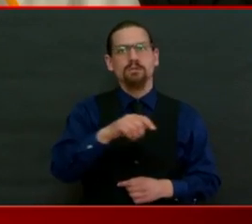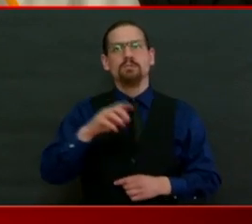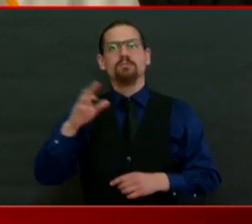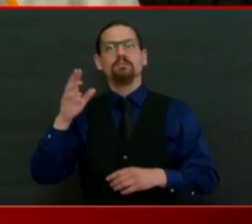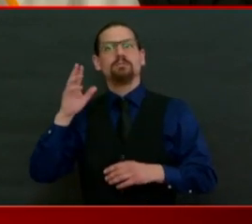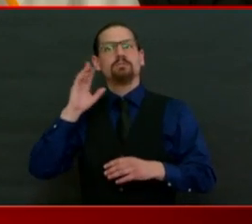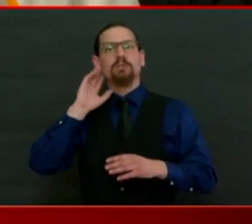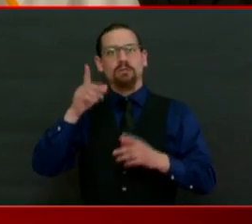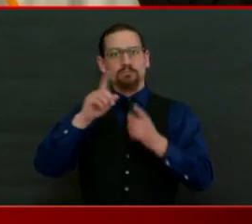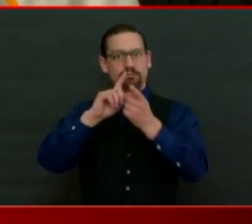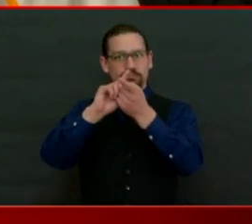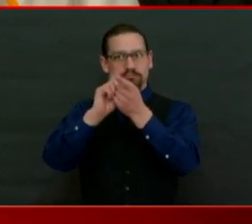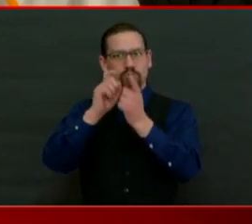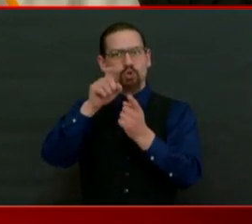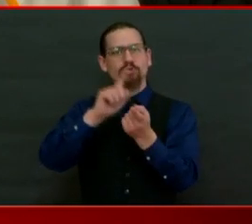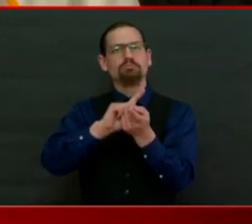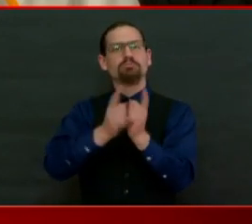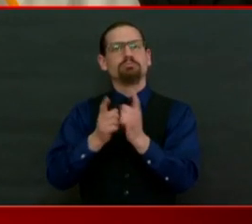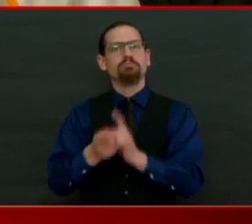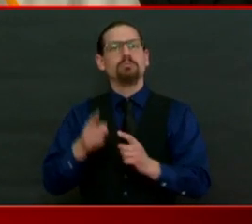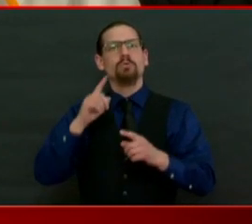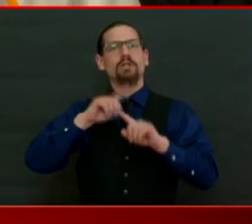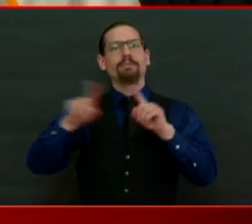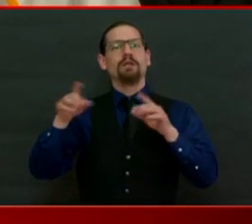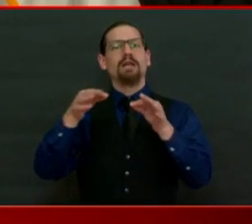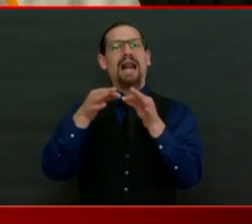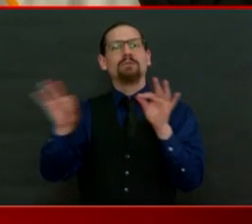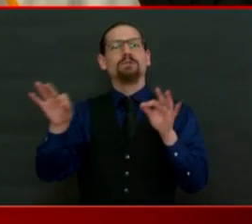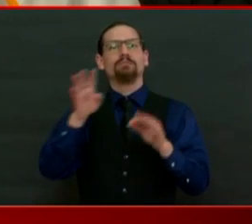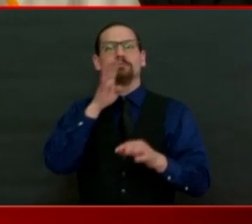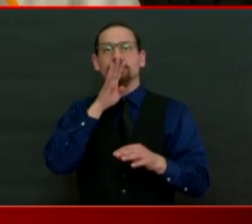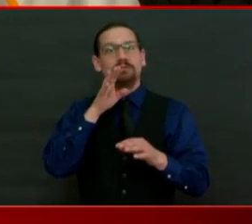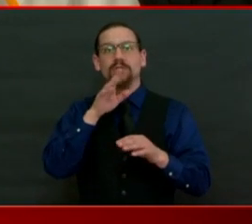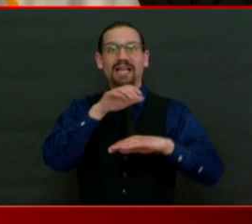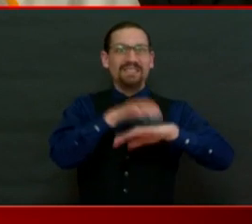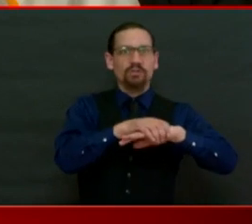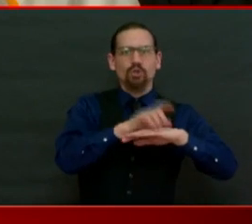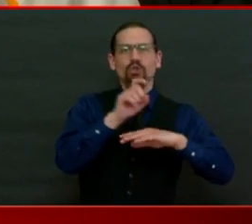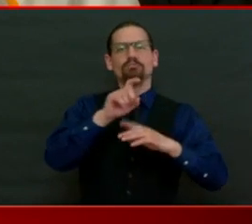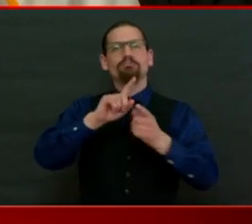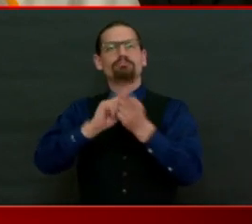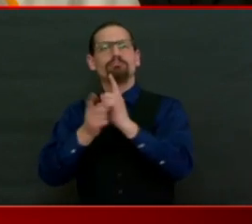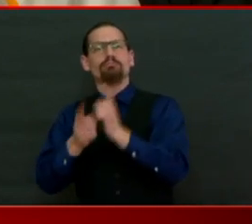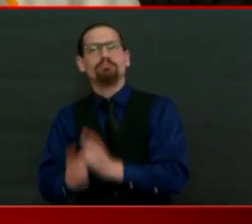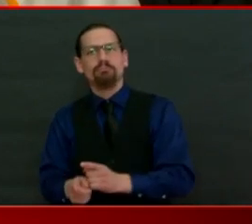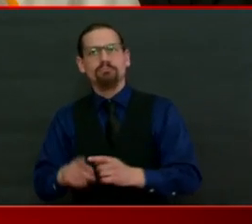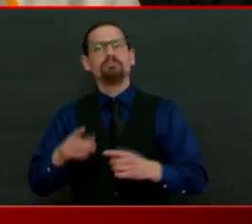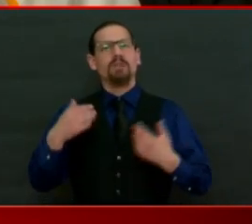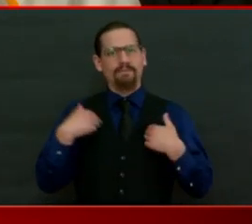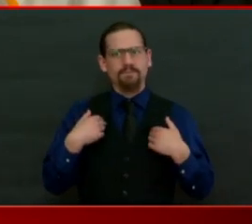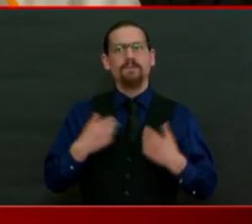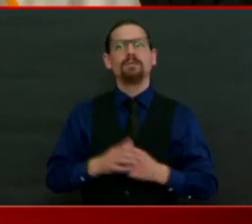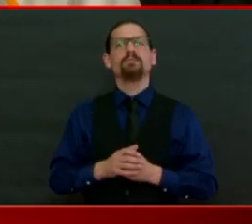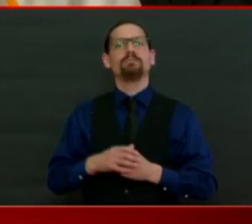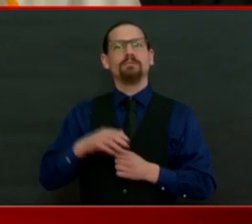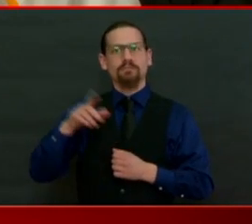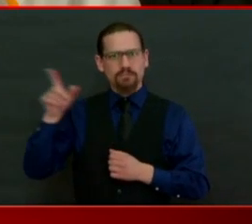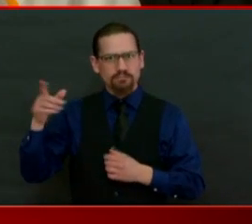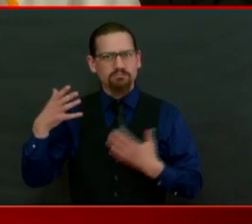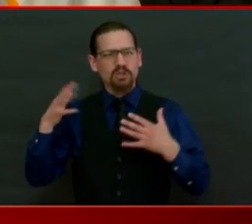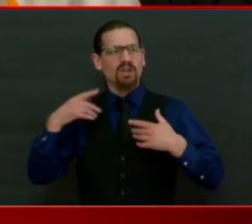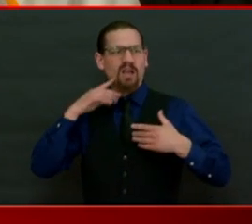It's a good question. Much of the information that we're putting out, we're trying to put out in multiple languages. I mentioned yesterday that